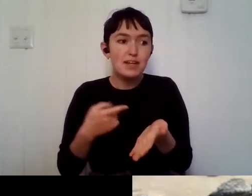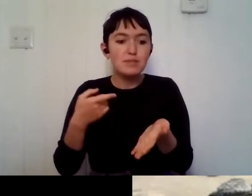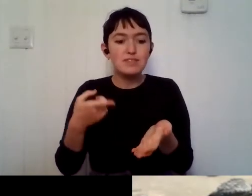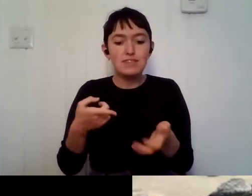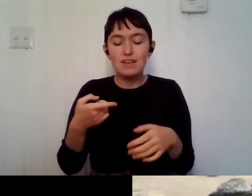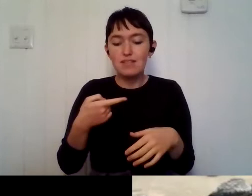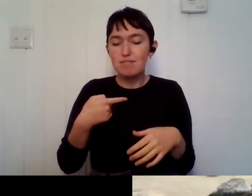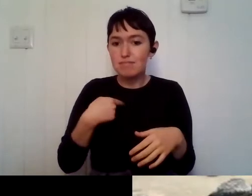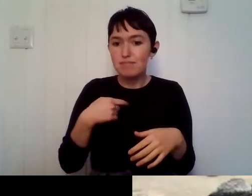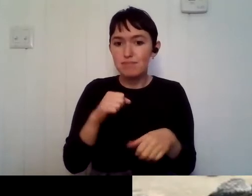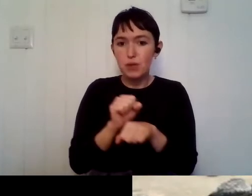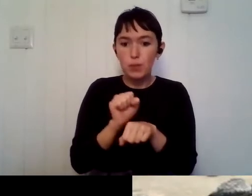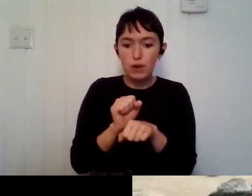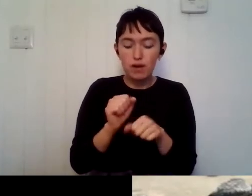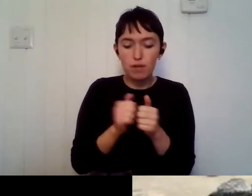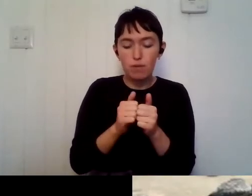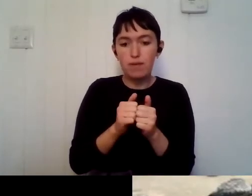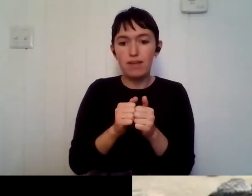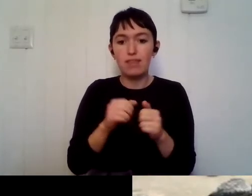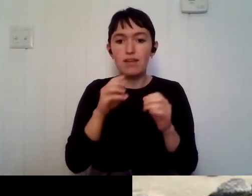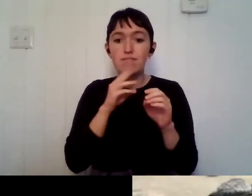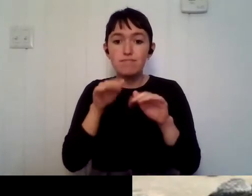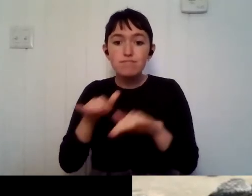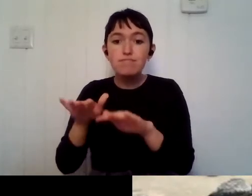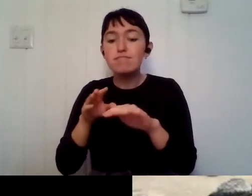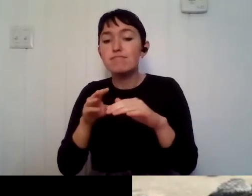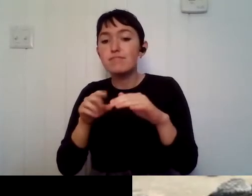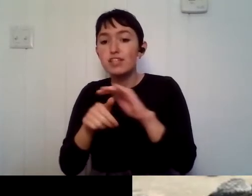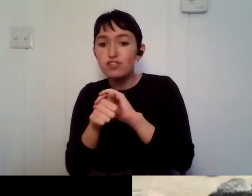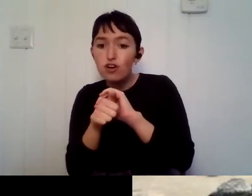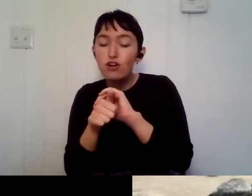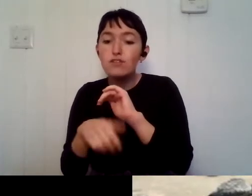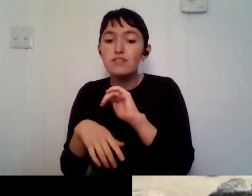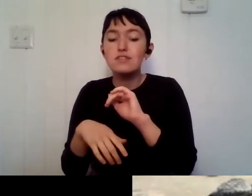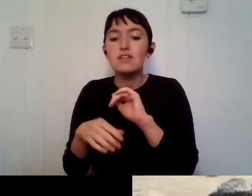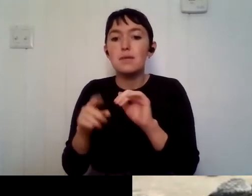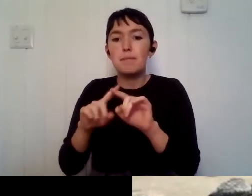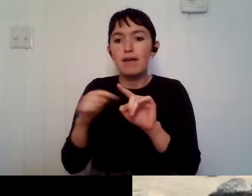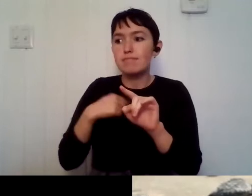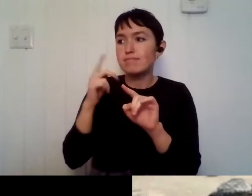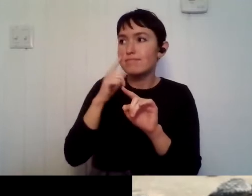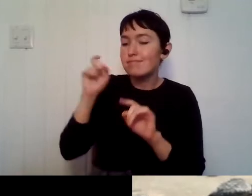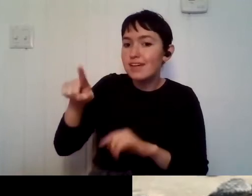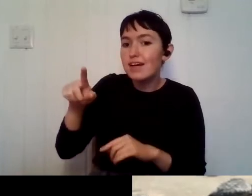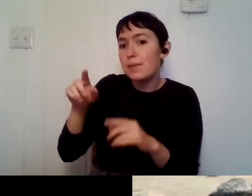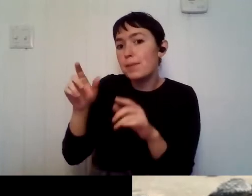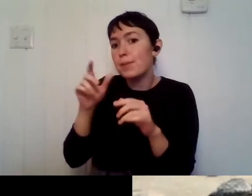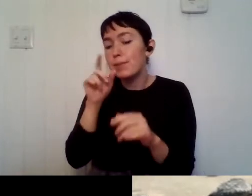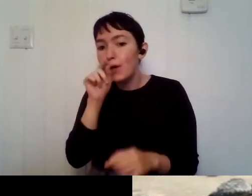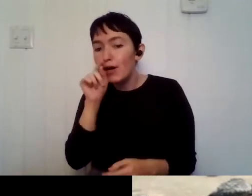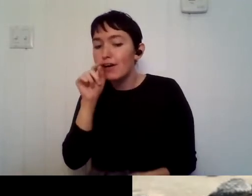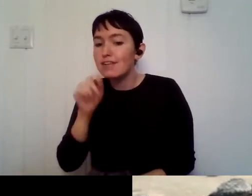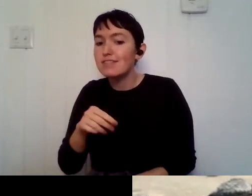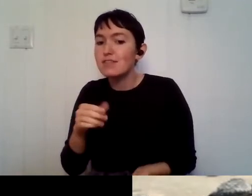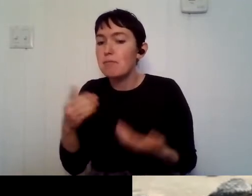turtles, but I'm seeing a lot of migratory birds that are coming up and resting on the beach. Um, those days it actually could be up to